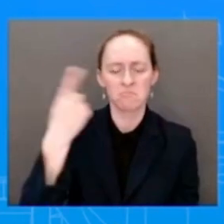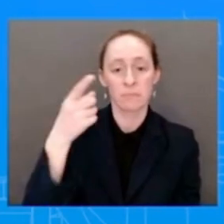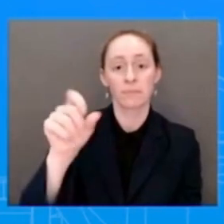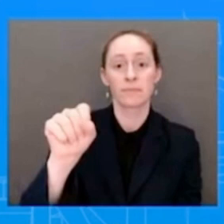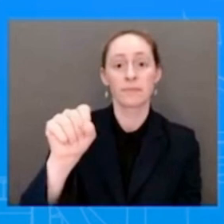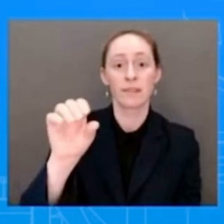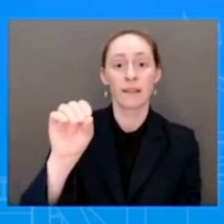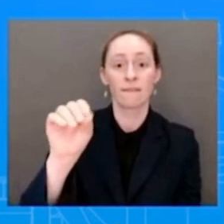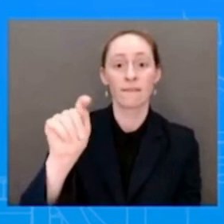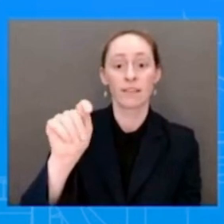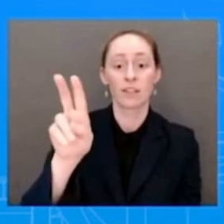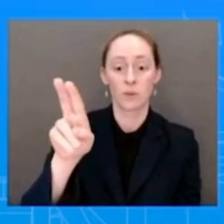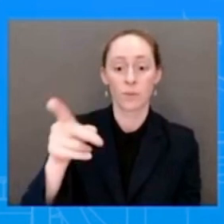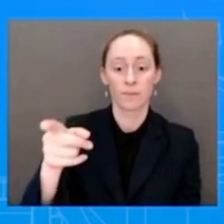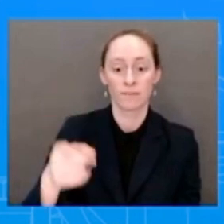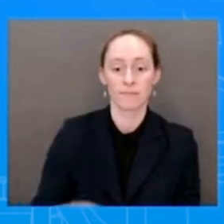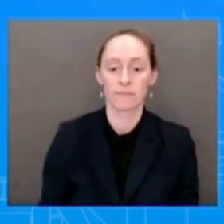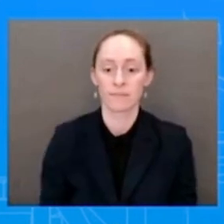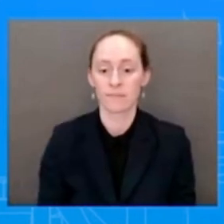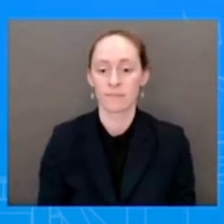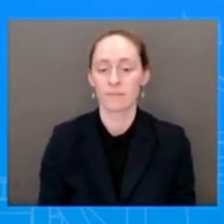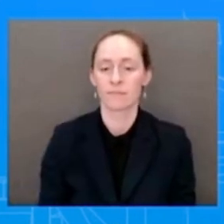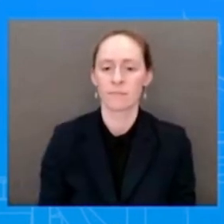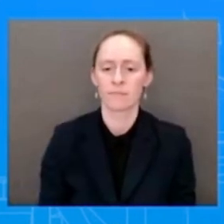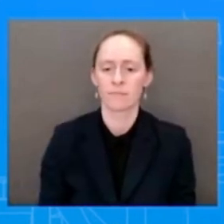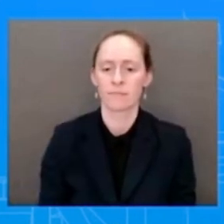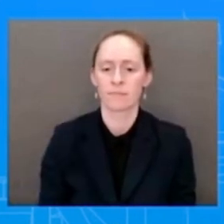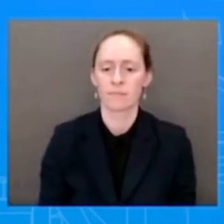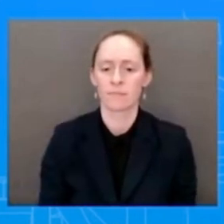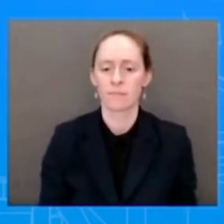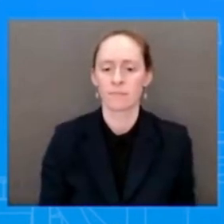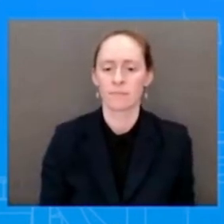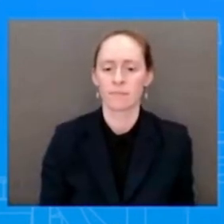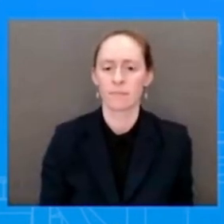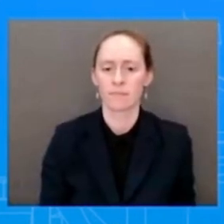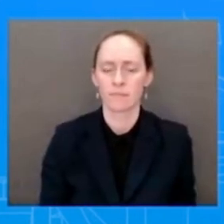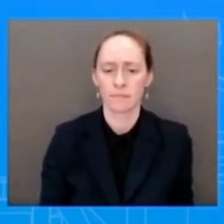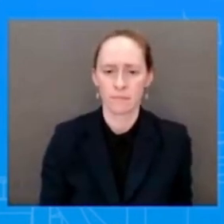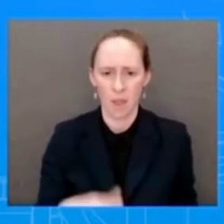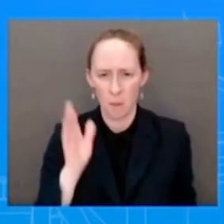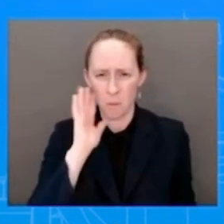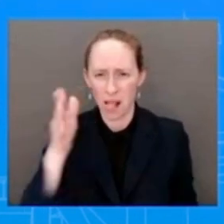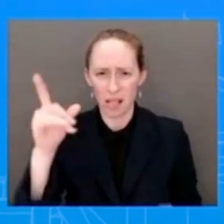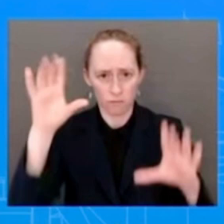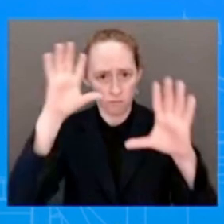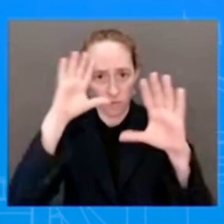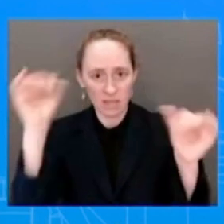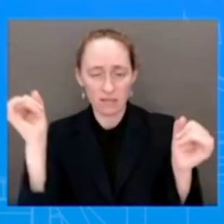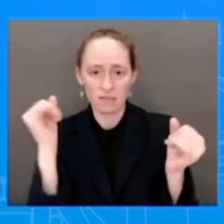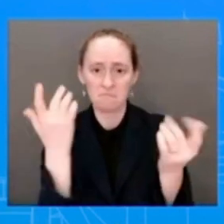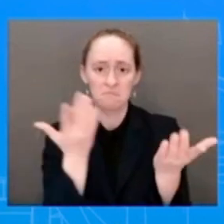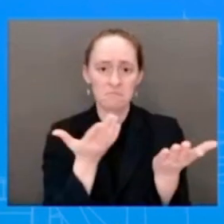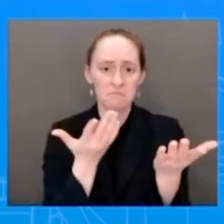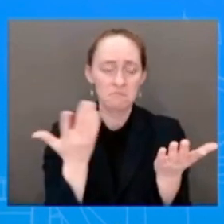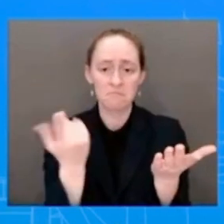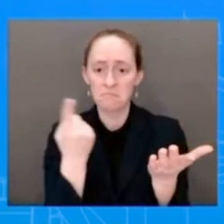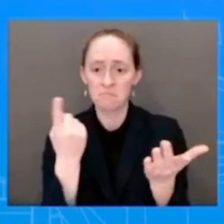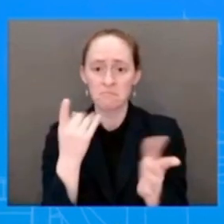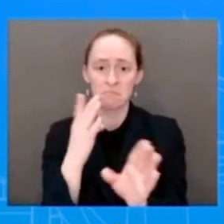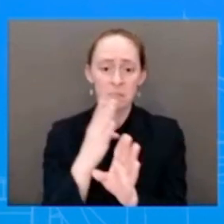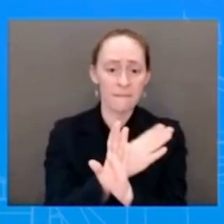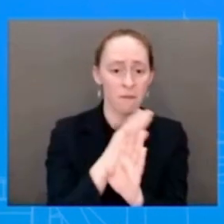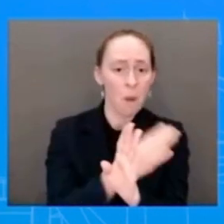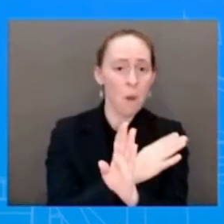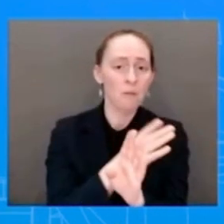will be offering a preview of his remarks and thinking to the network television anchors at lunch or